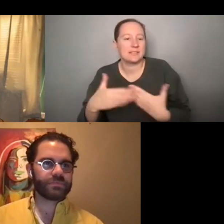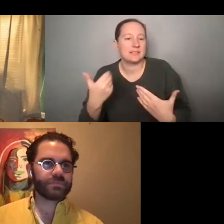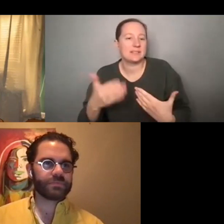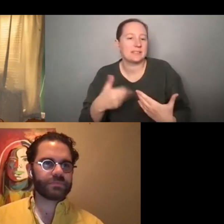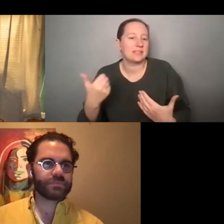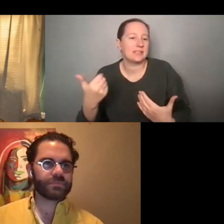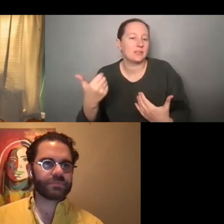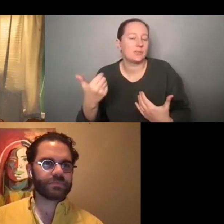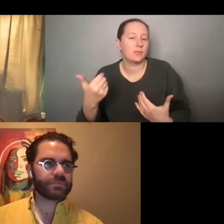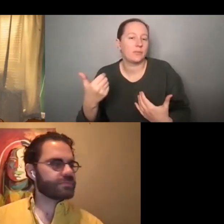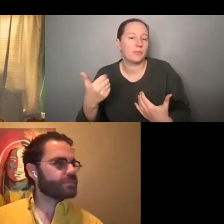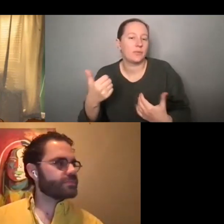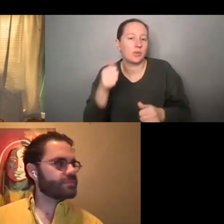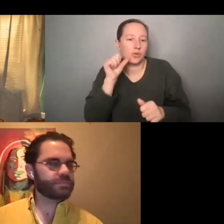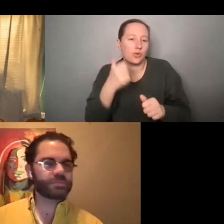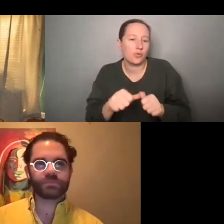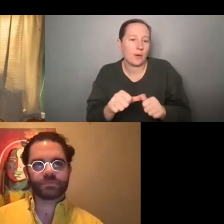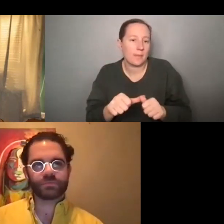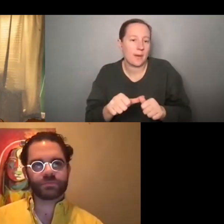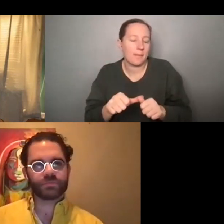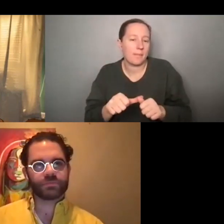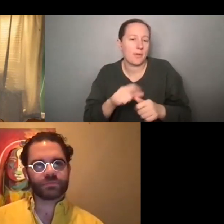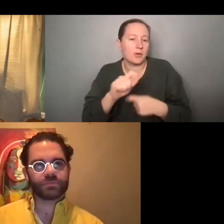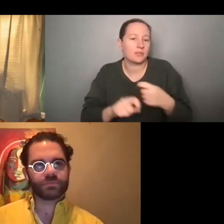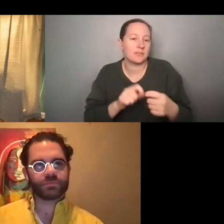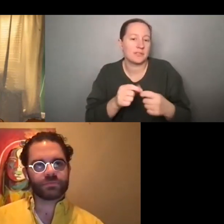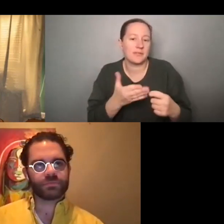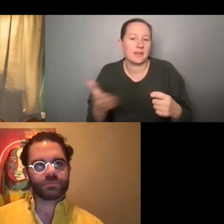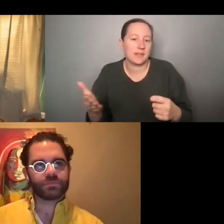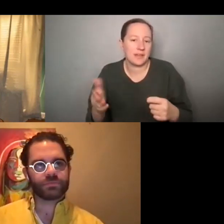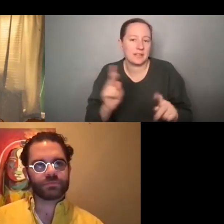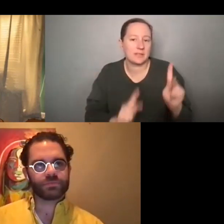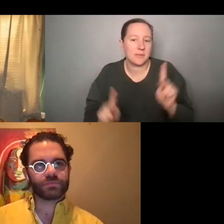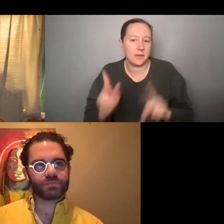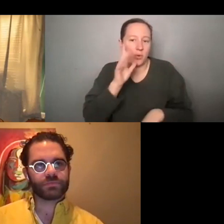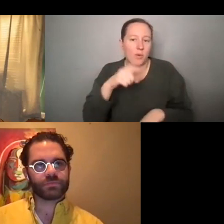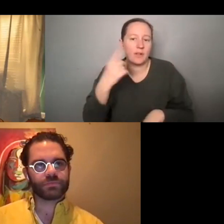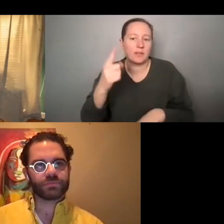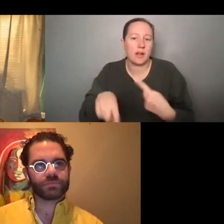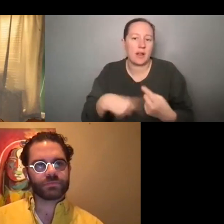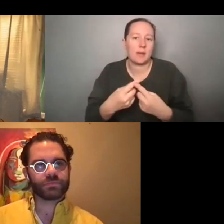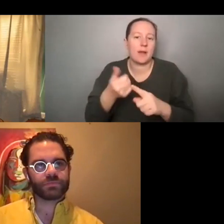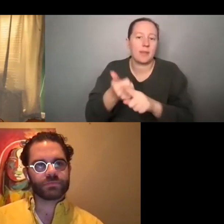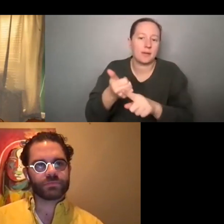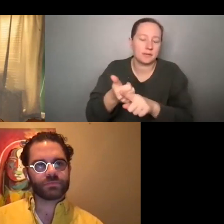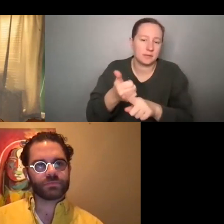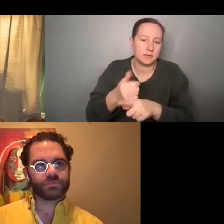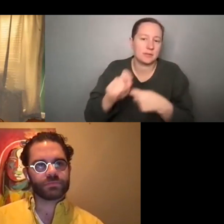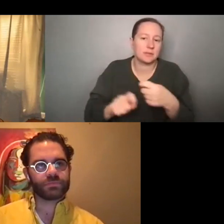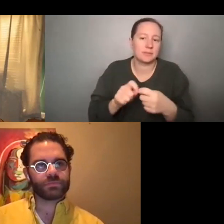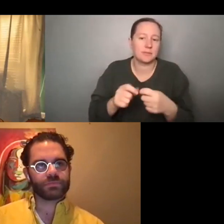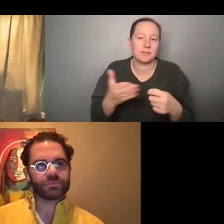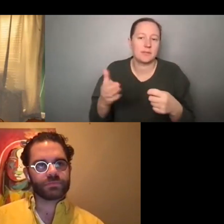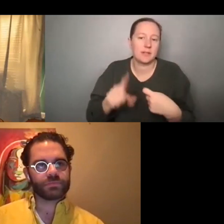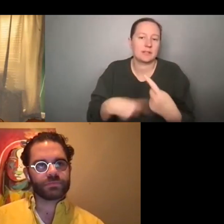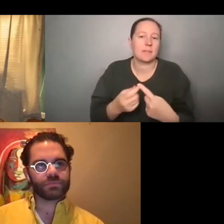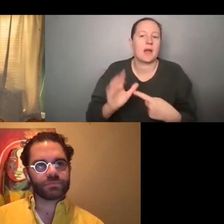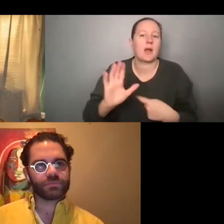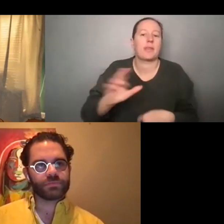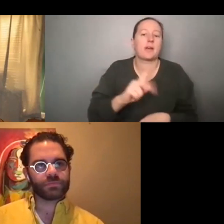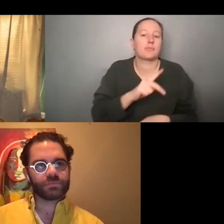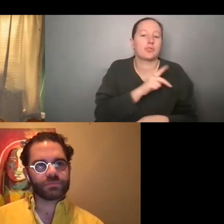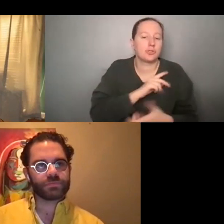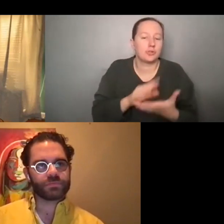to like, you remember, uh, specific things that people tell you about themselves and specific things about their personal